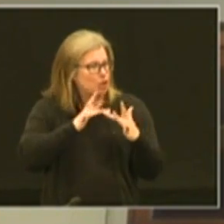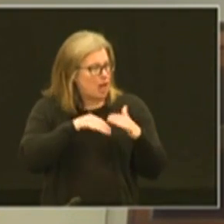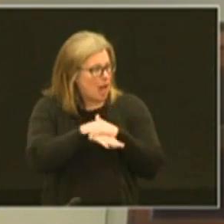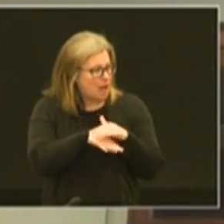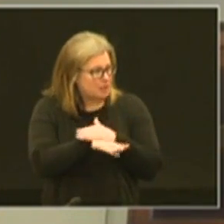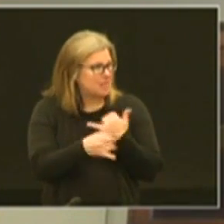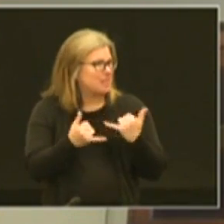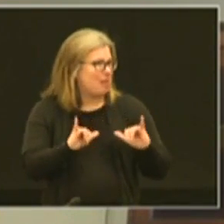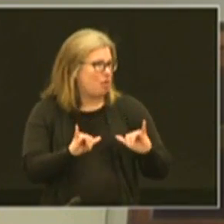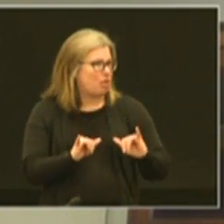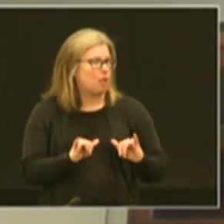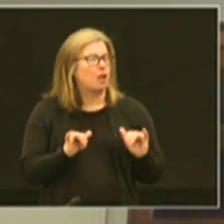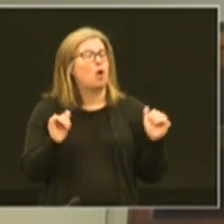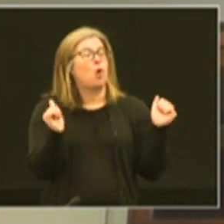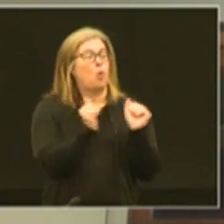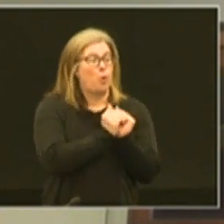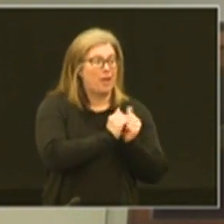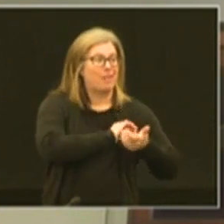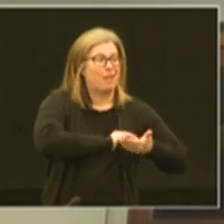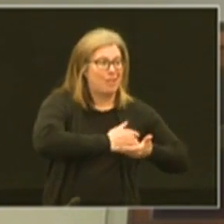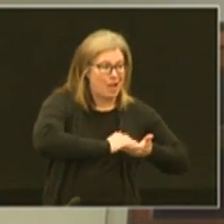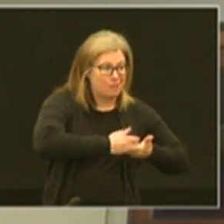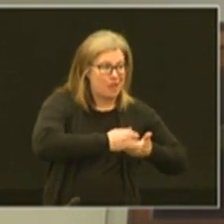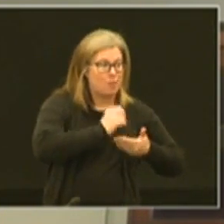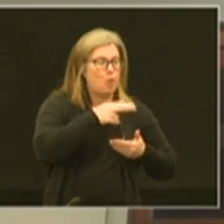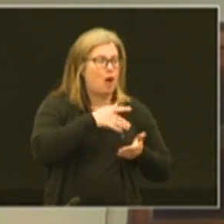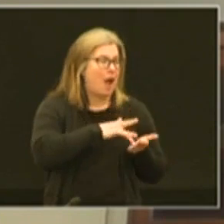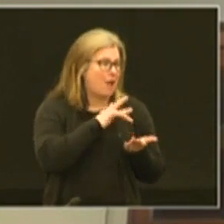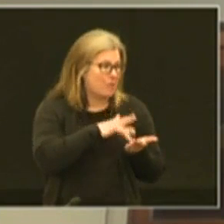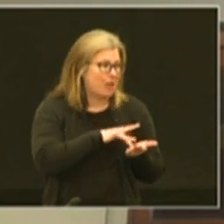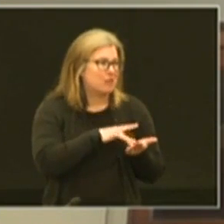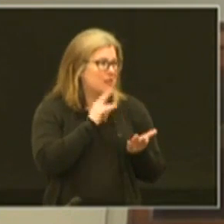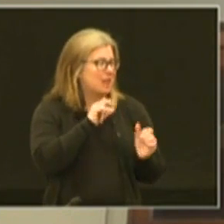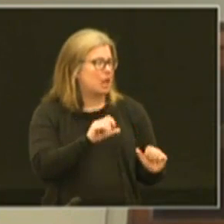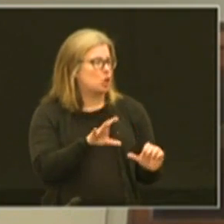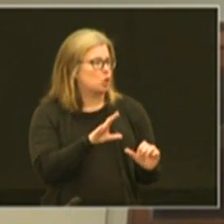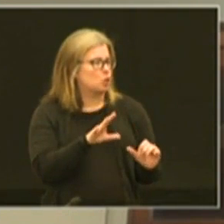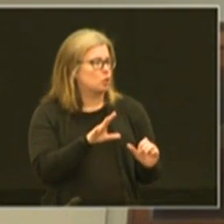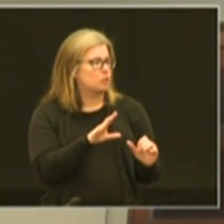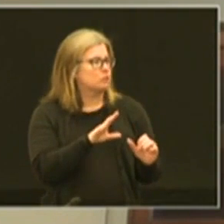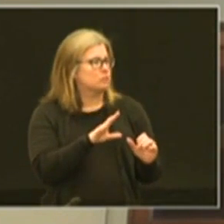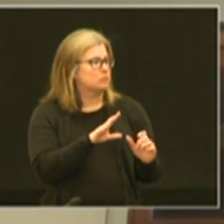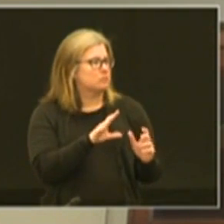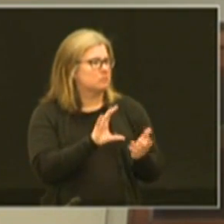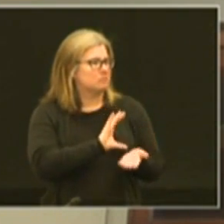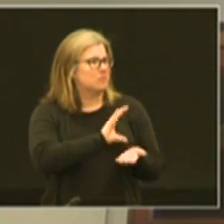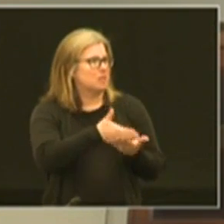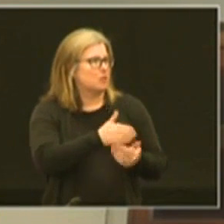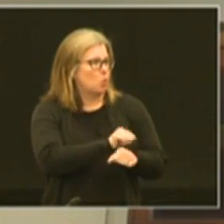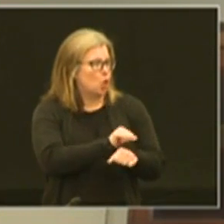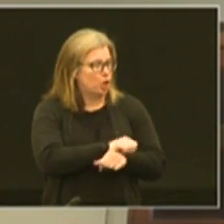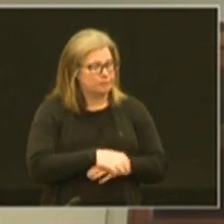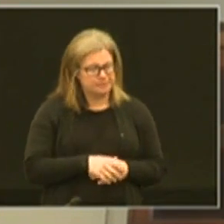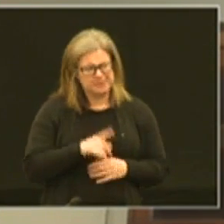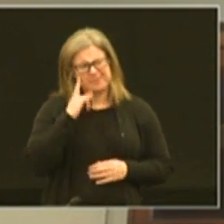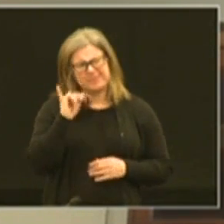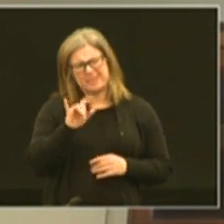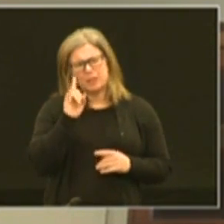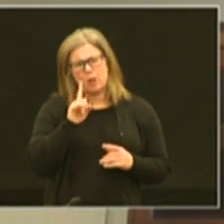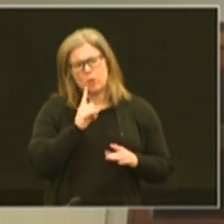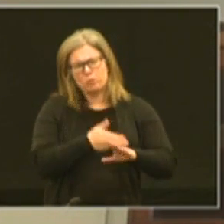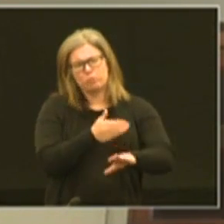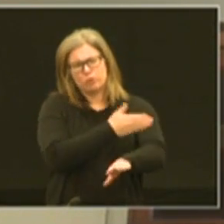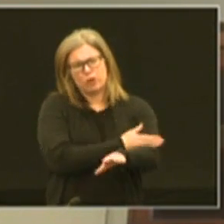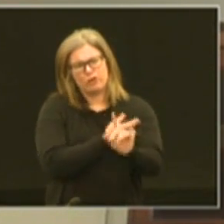access with a laptop Chromebook or iPad one that they can do significant work with and I think that's where we're going to